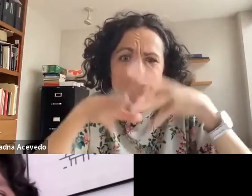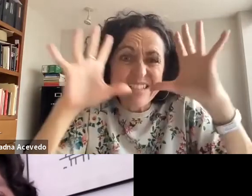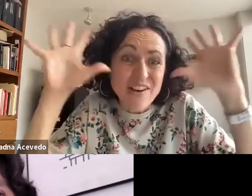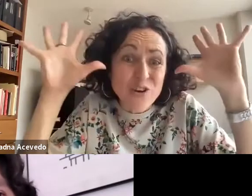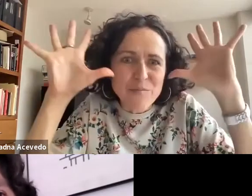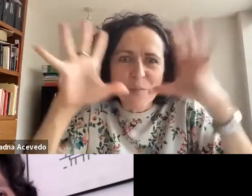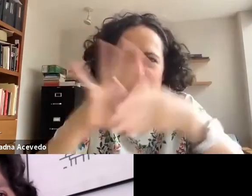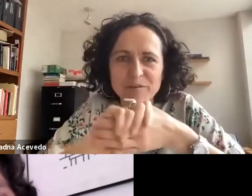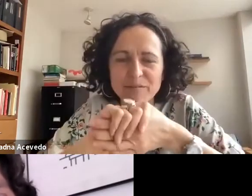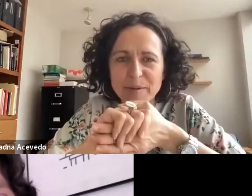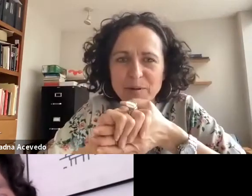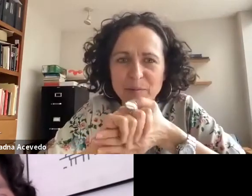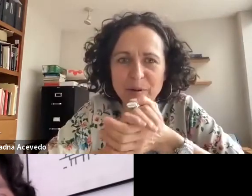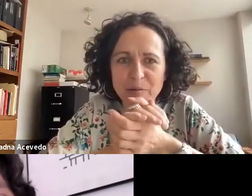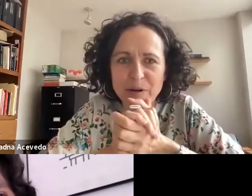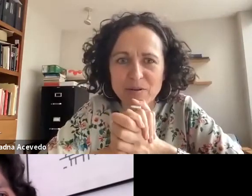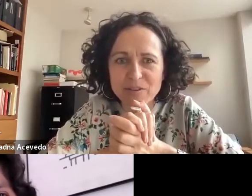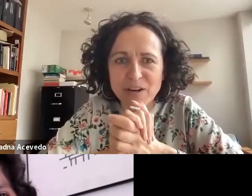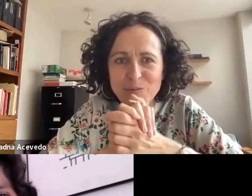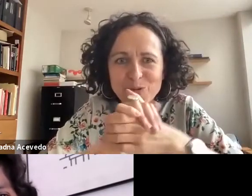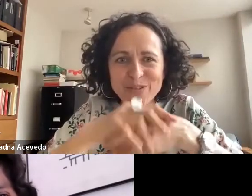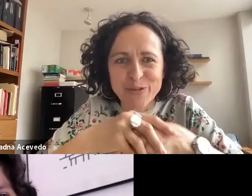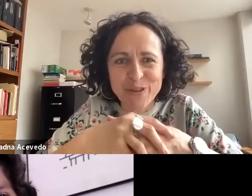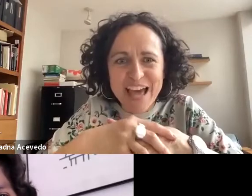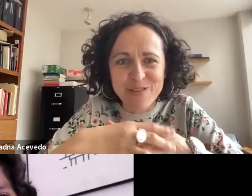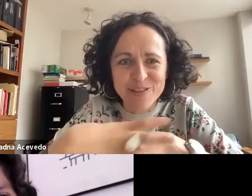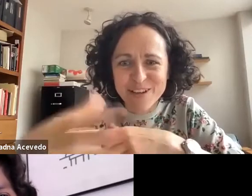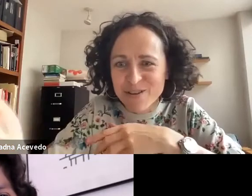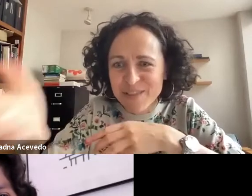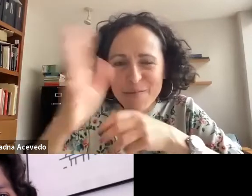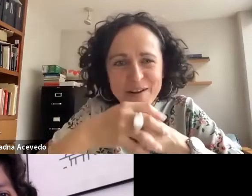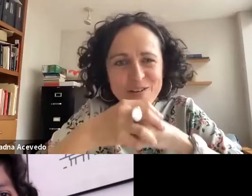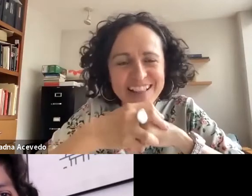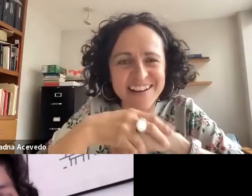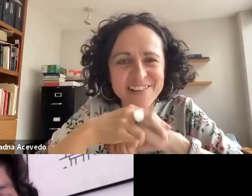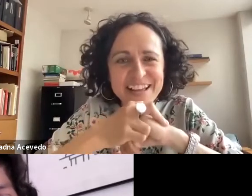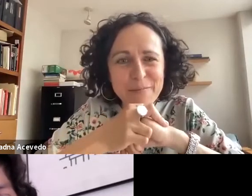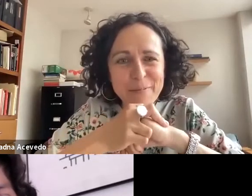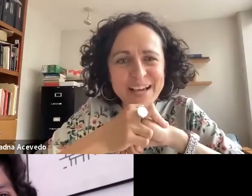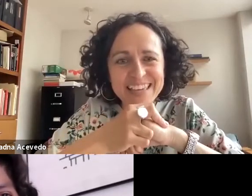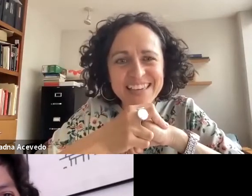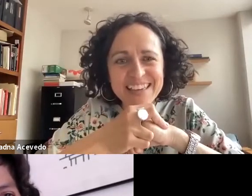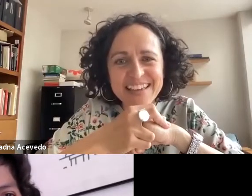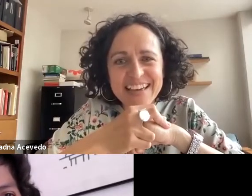the one who wrote the most part of the book.